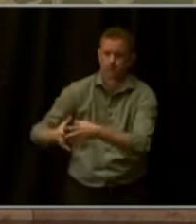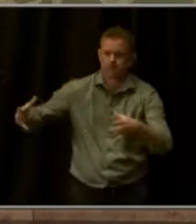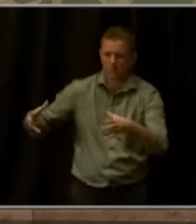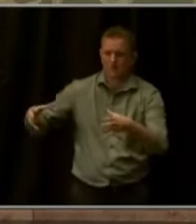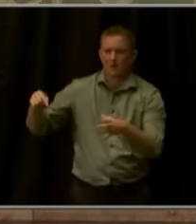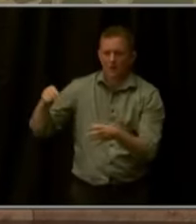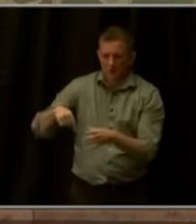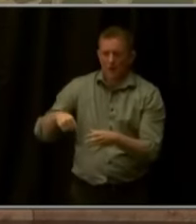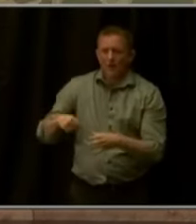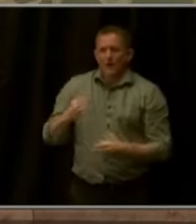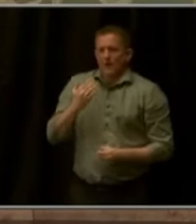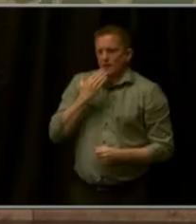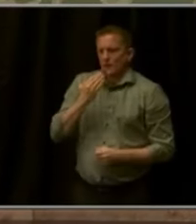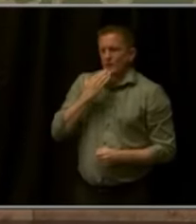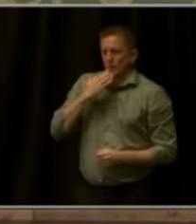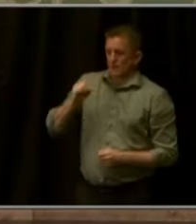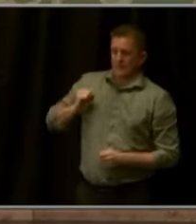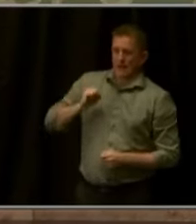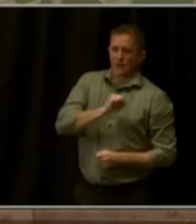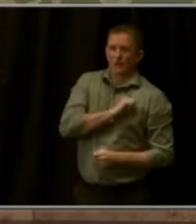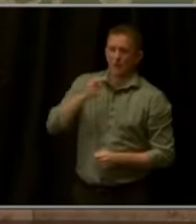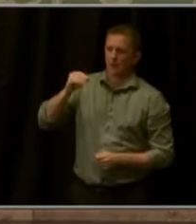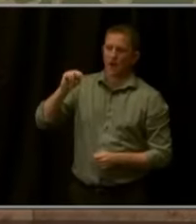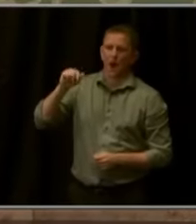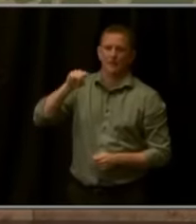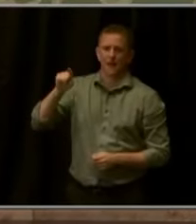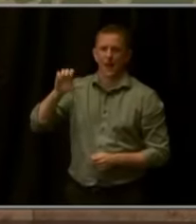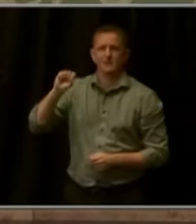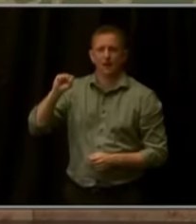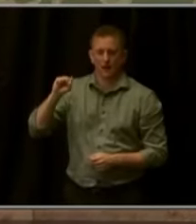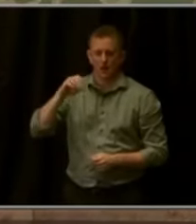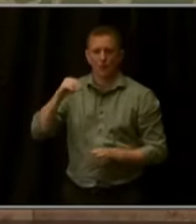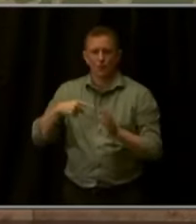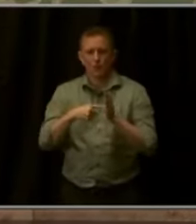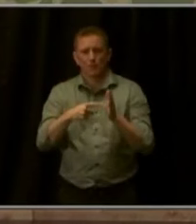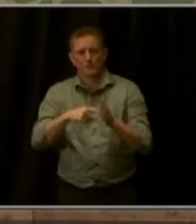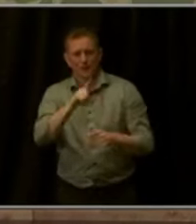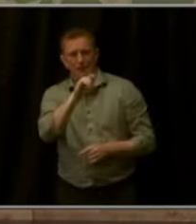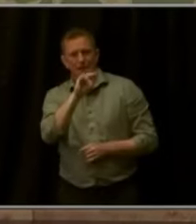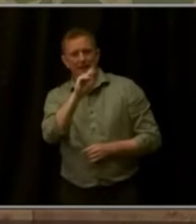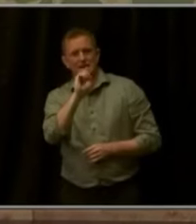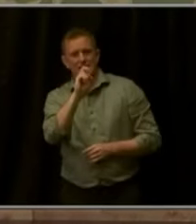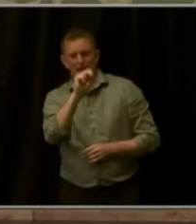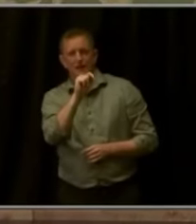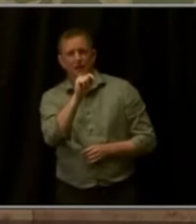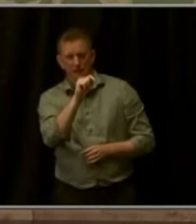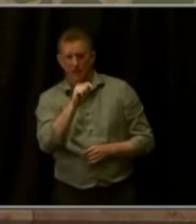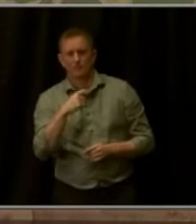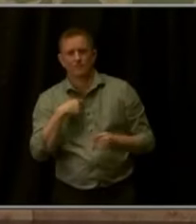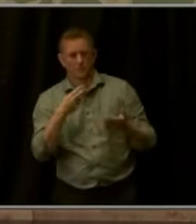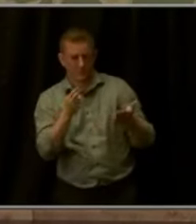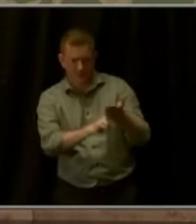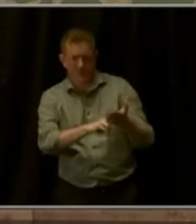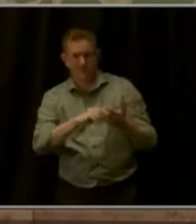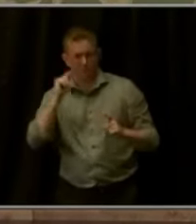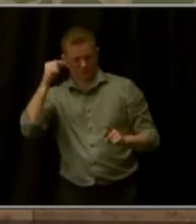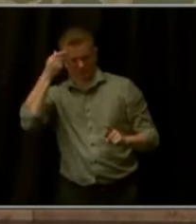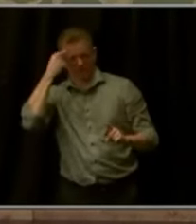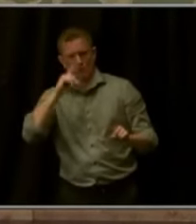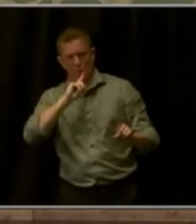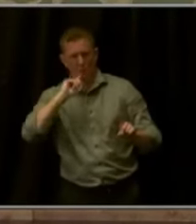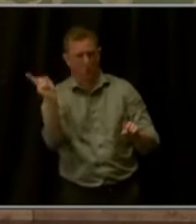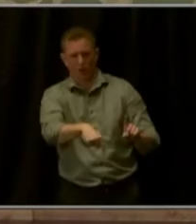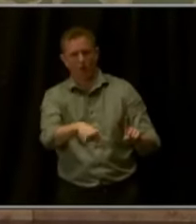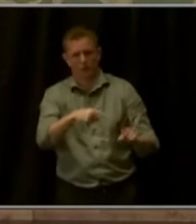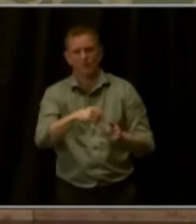Lindstedt and Senator Gonzales. And I also signed an executive order to remove bureaucratic barriers and cut through red tape,